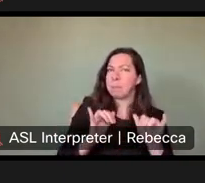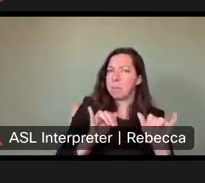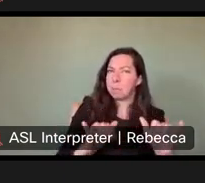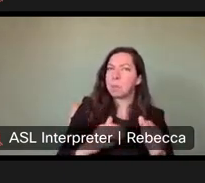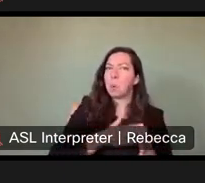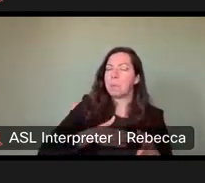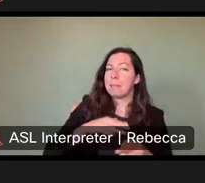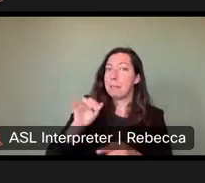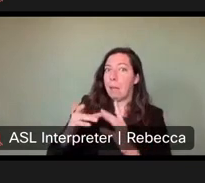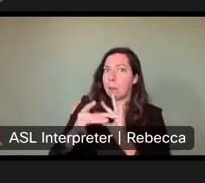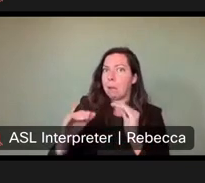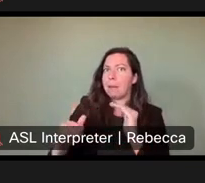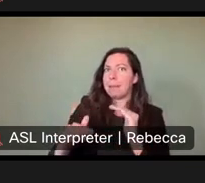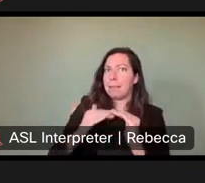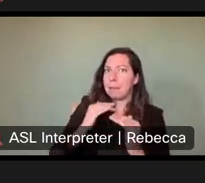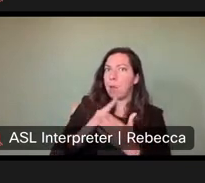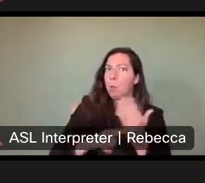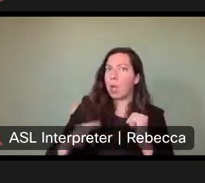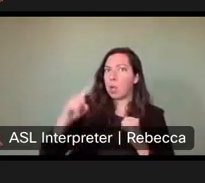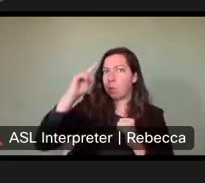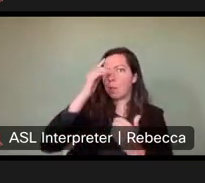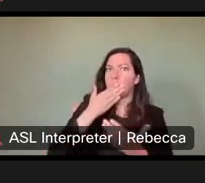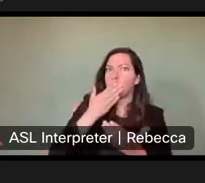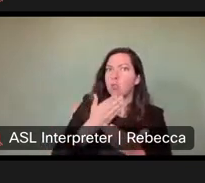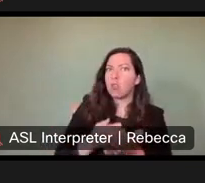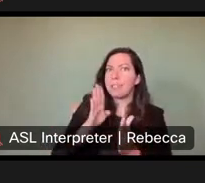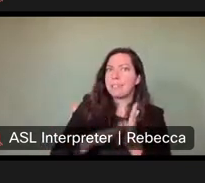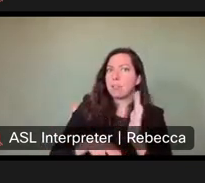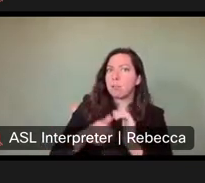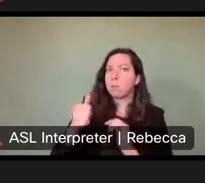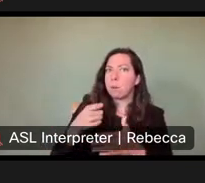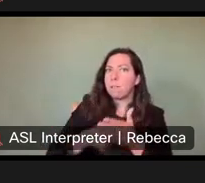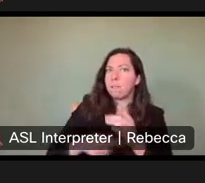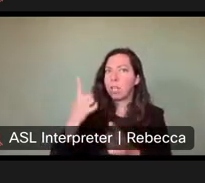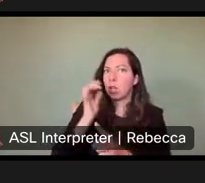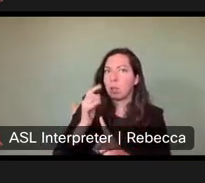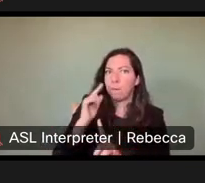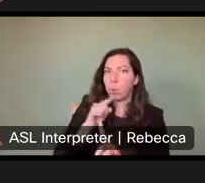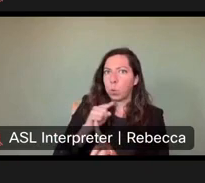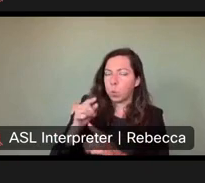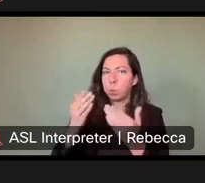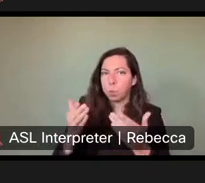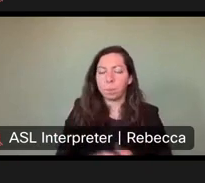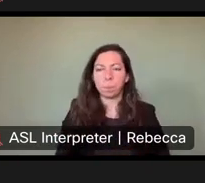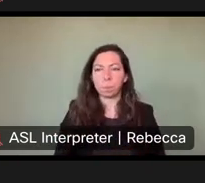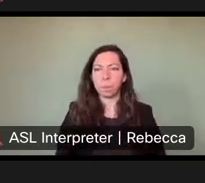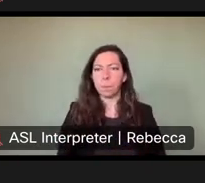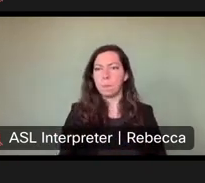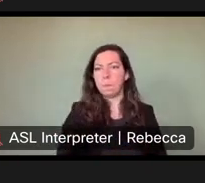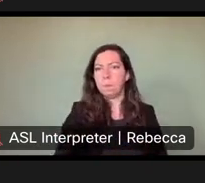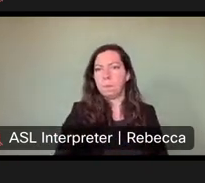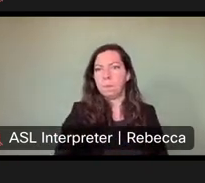your comments with what your recommendations are that you feel would be helpful for addressing those. Uh,